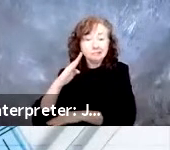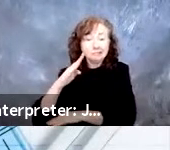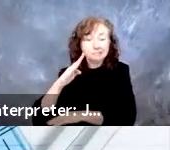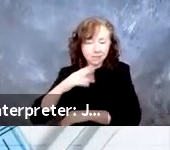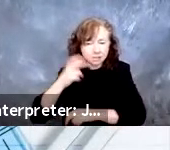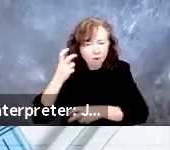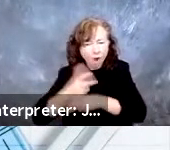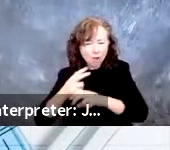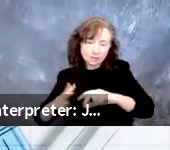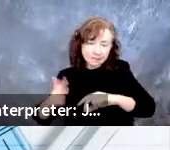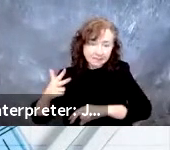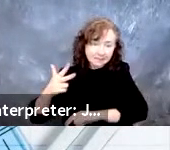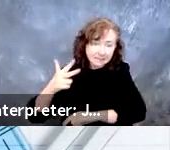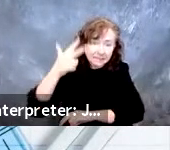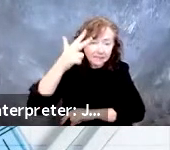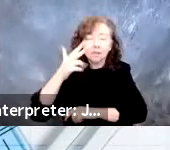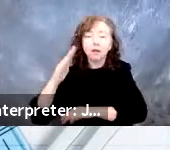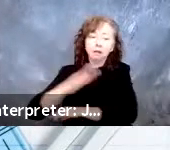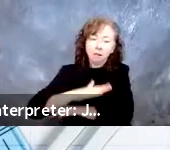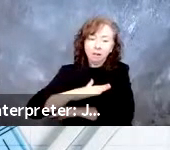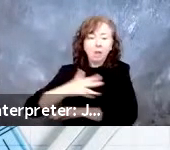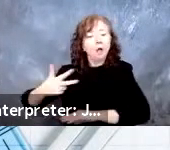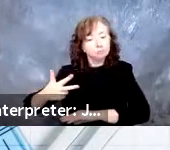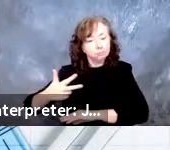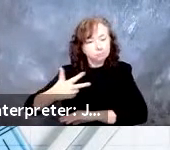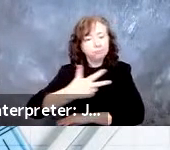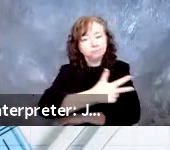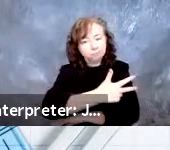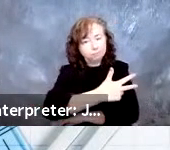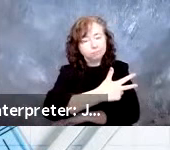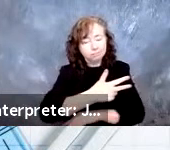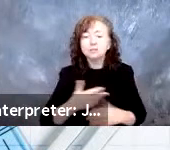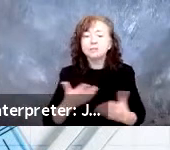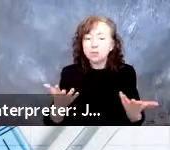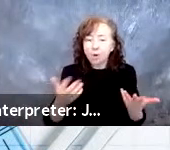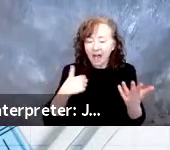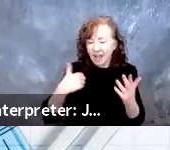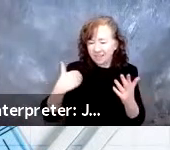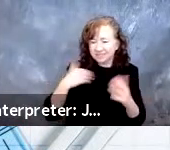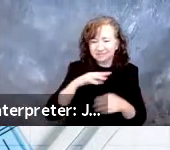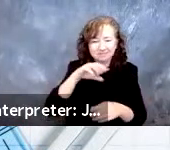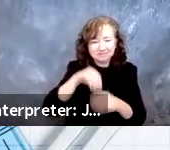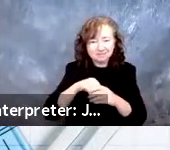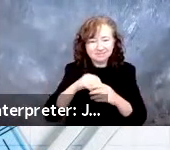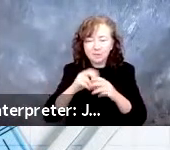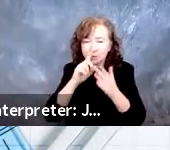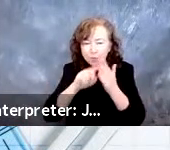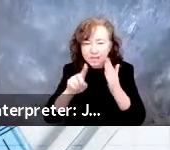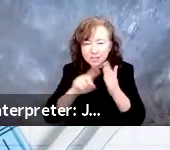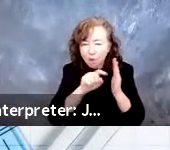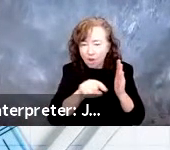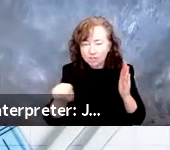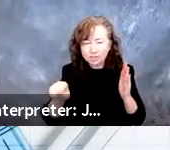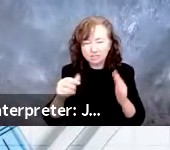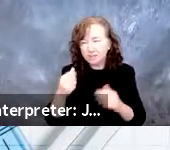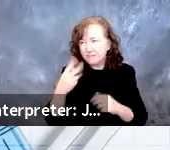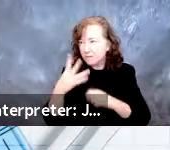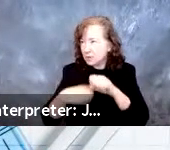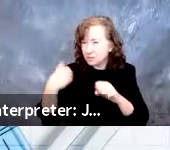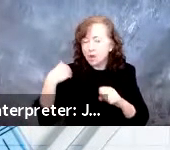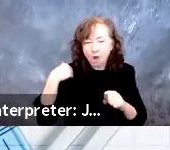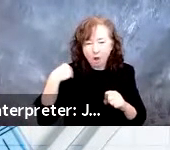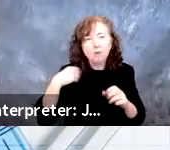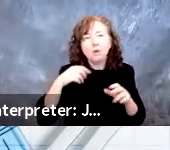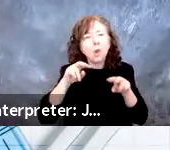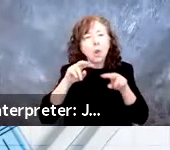for manual wheelchair users. I had the chance to participate in some consumer research a few years ago for our Traverse